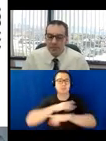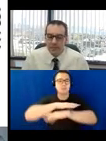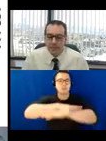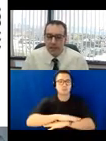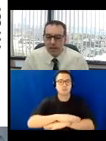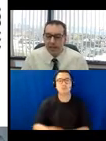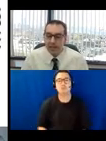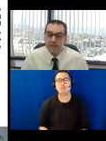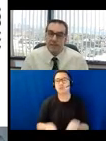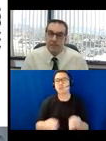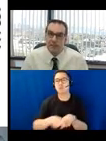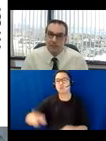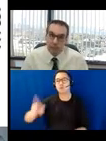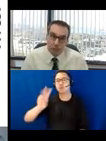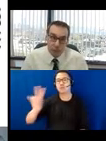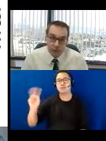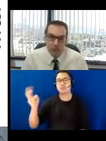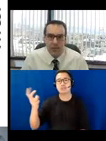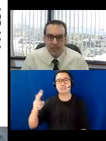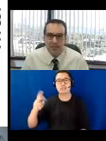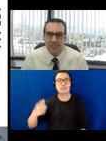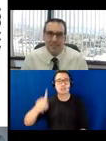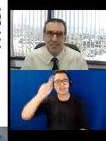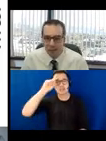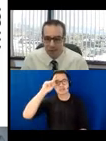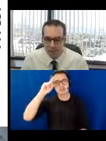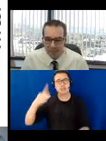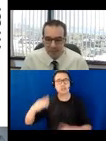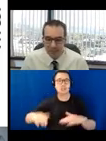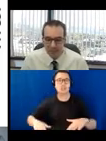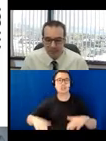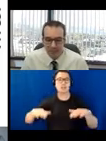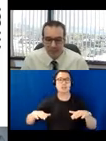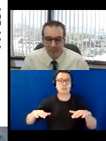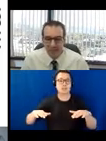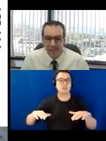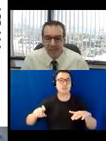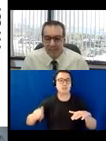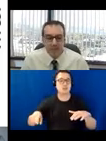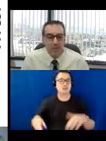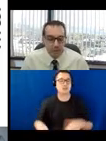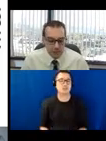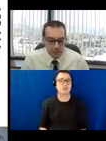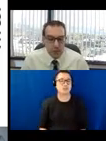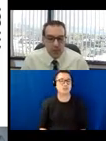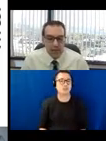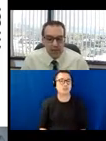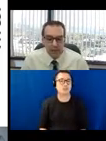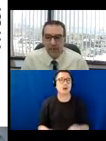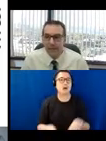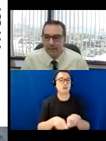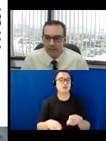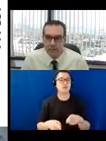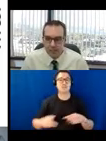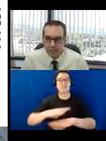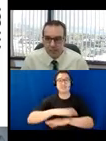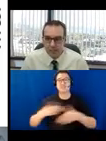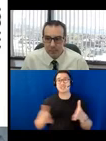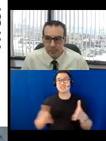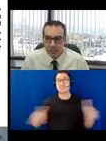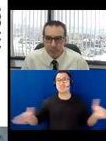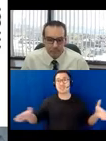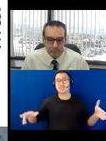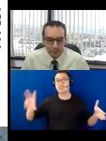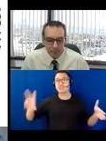27 inches high, hence the no lower than 27 inches to the bottom of the table. It needs to be 30 inches wide and 19 inches deep.